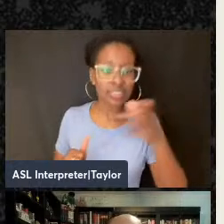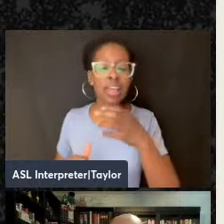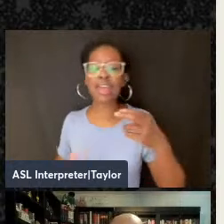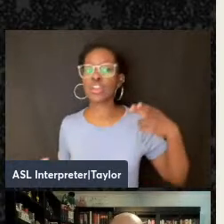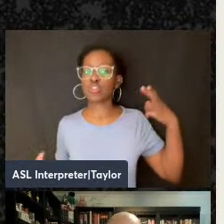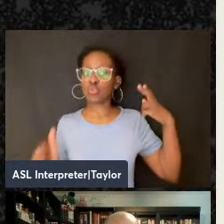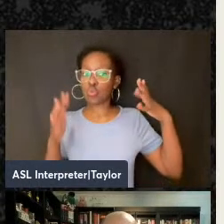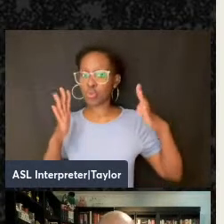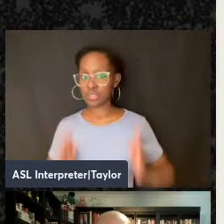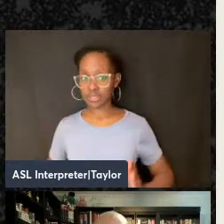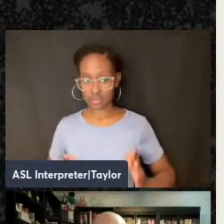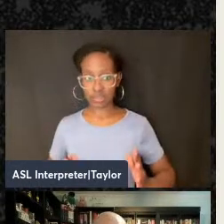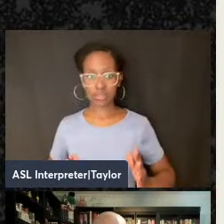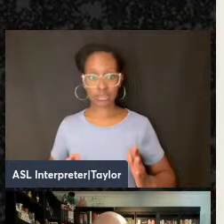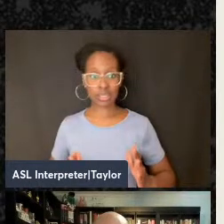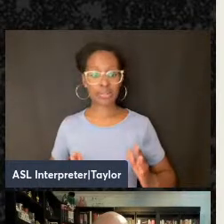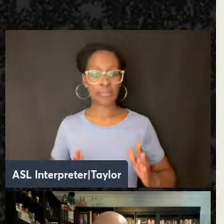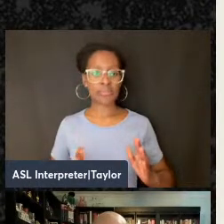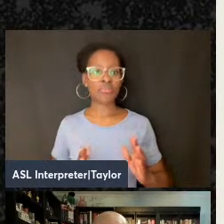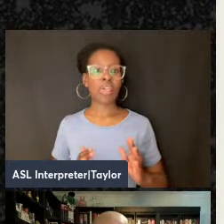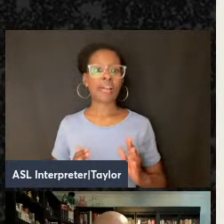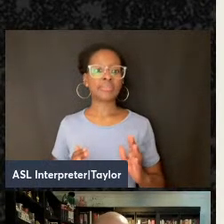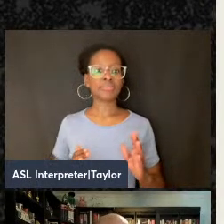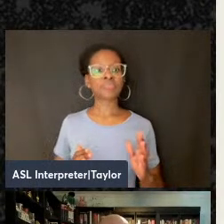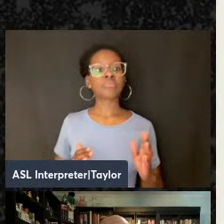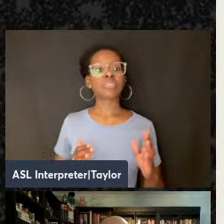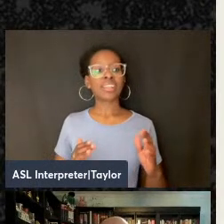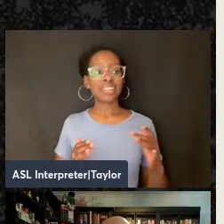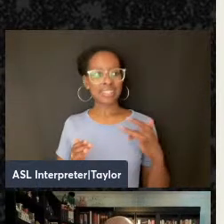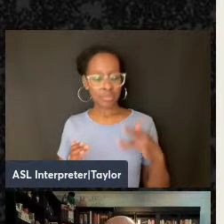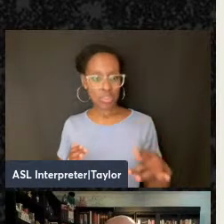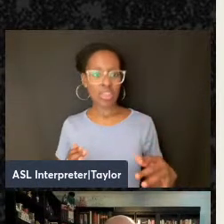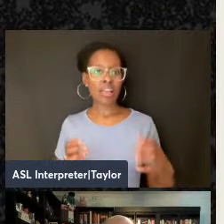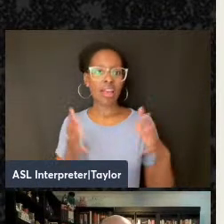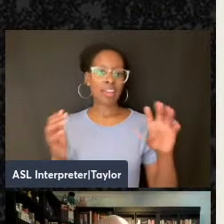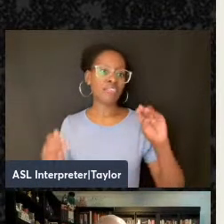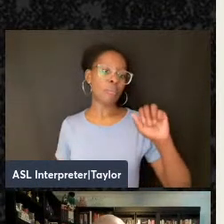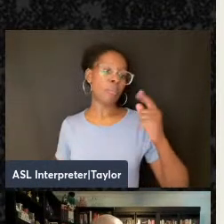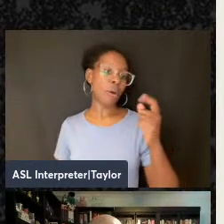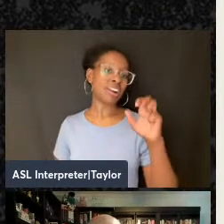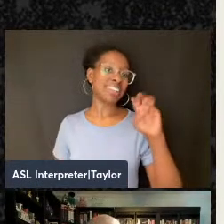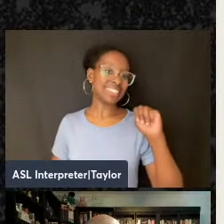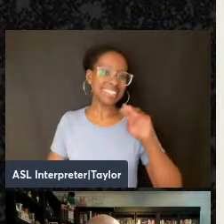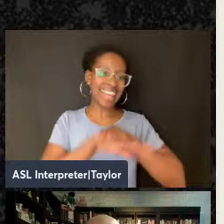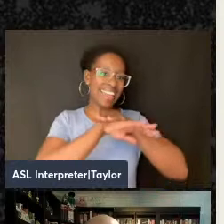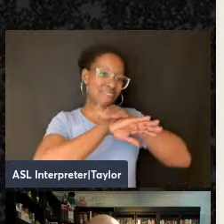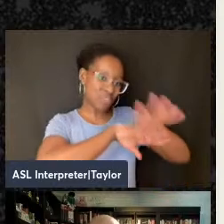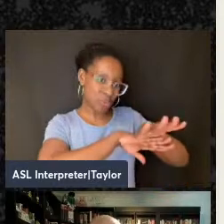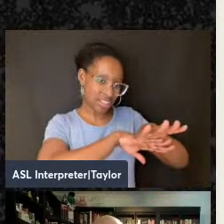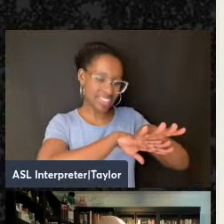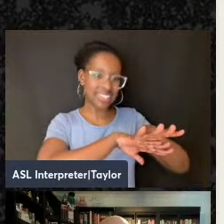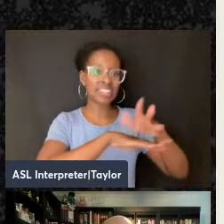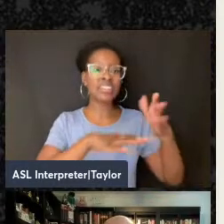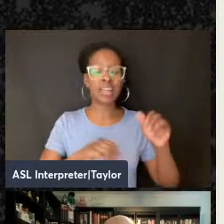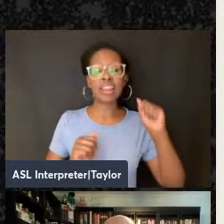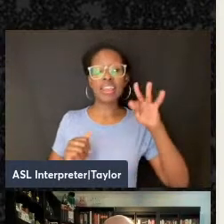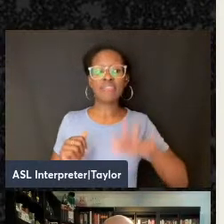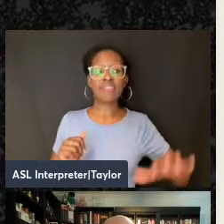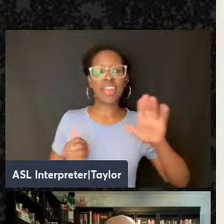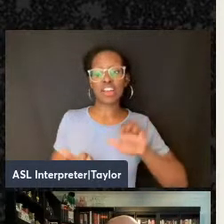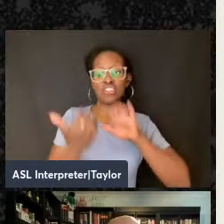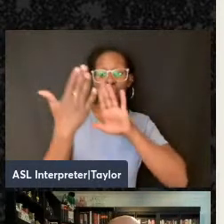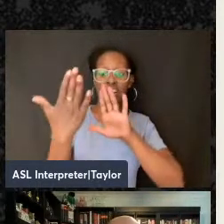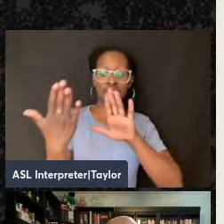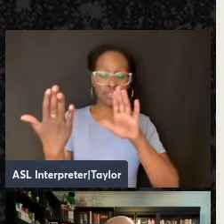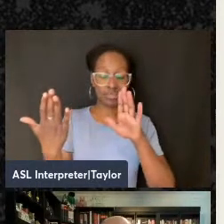largely of some variety of Marxist influence who generally, if they address the anarchist